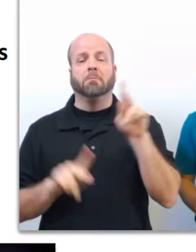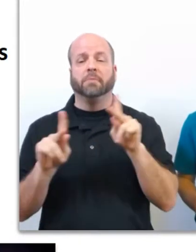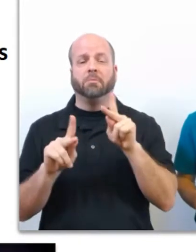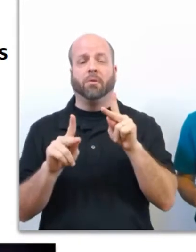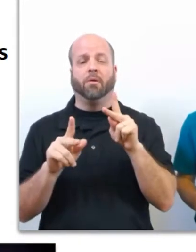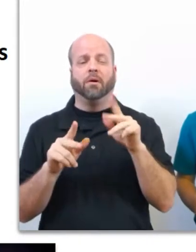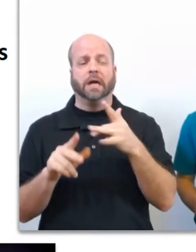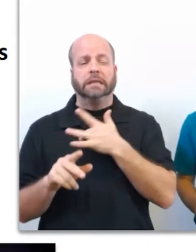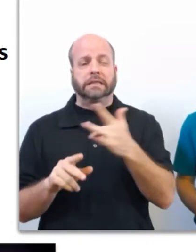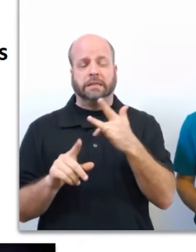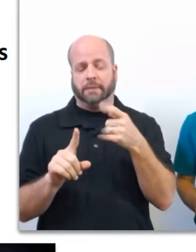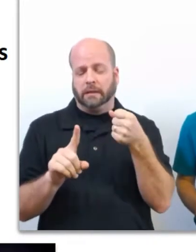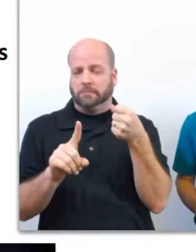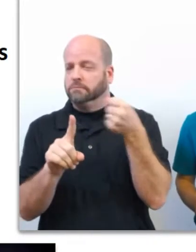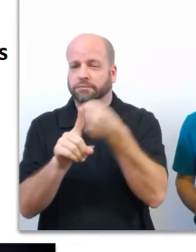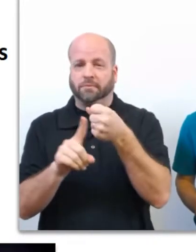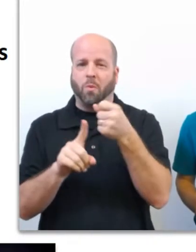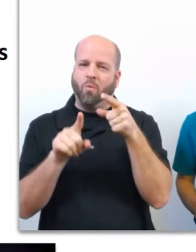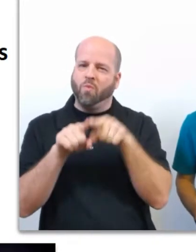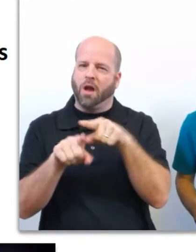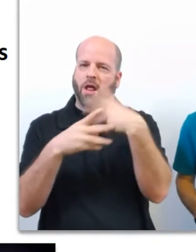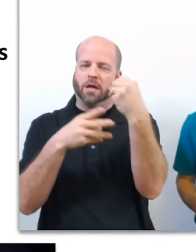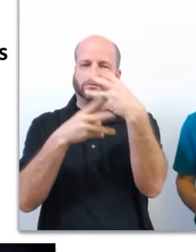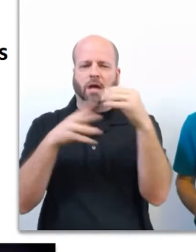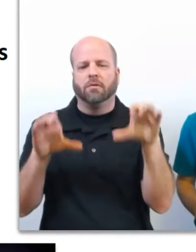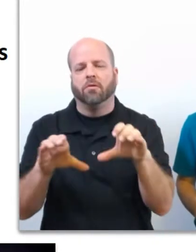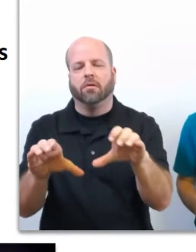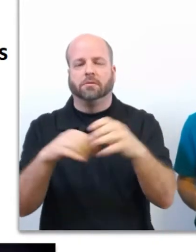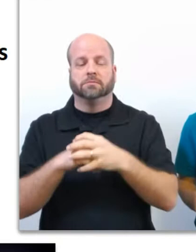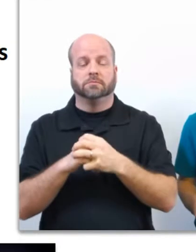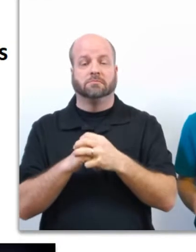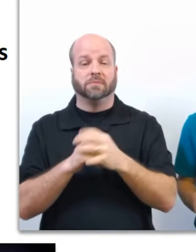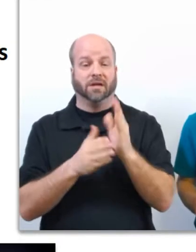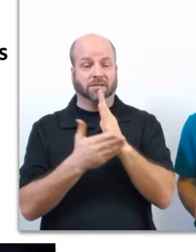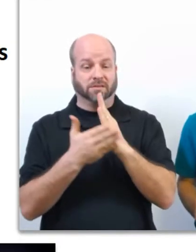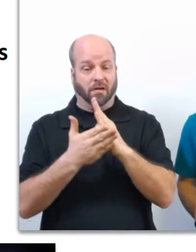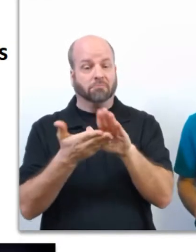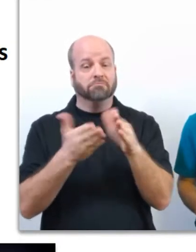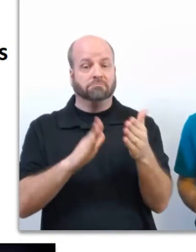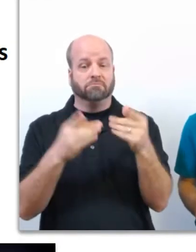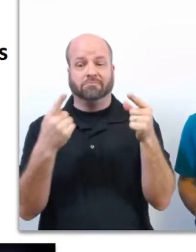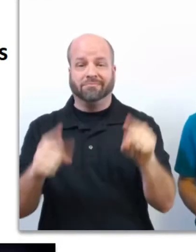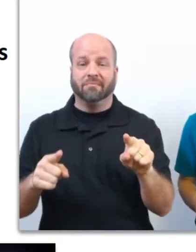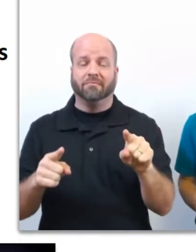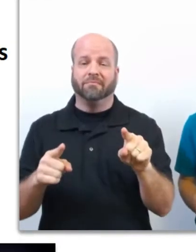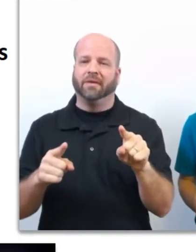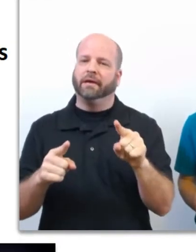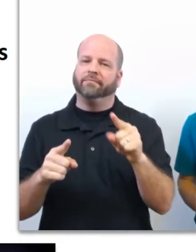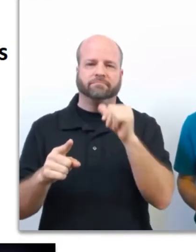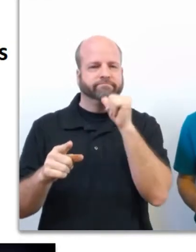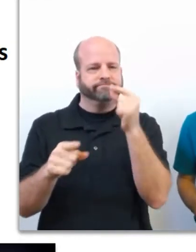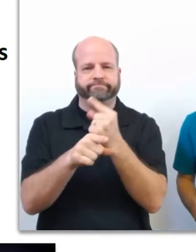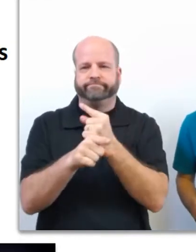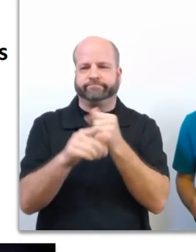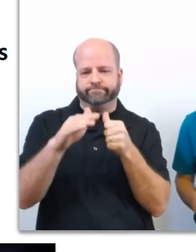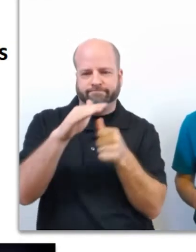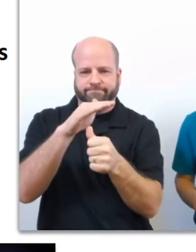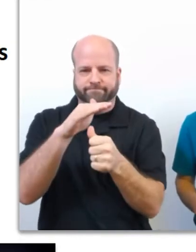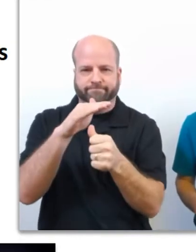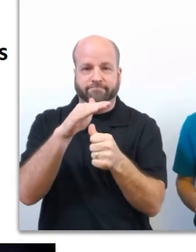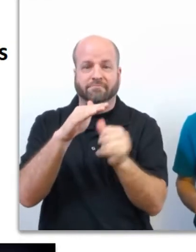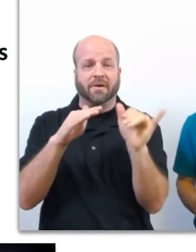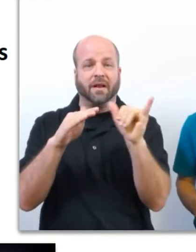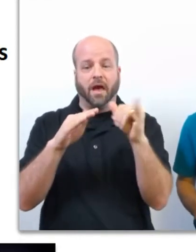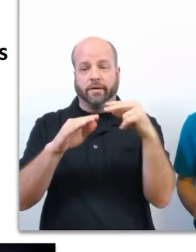struck while participating in outdoor activities. However, some deaths have occurred when improper sheltering was used, such as